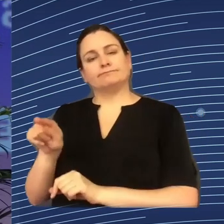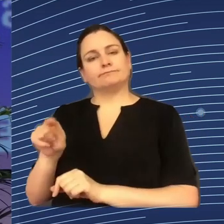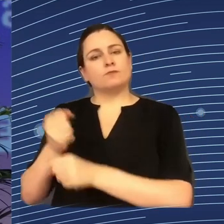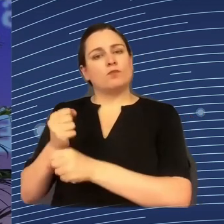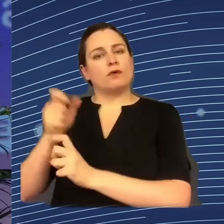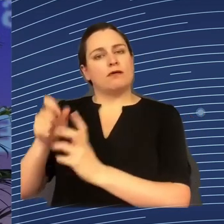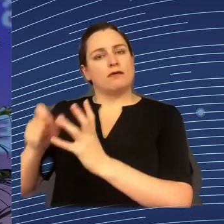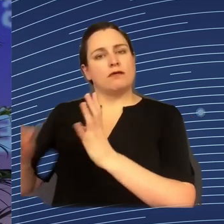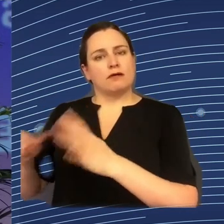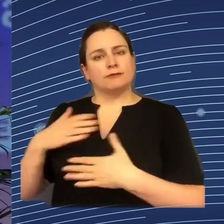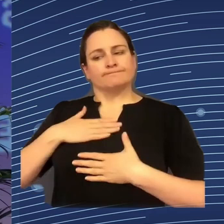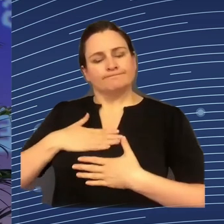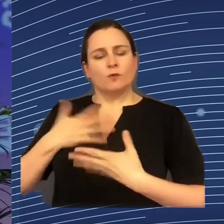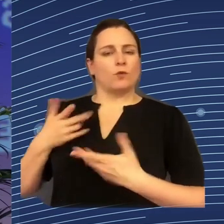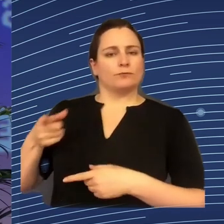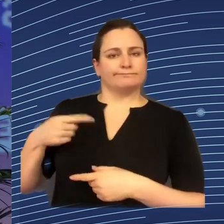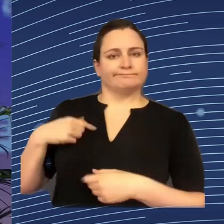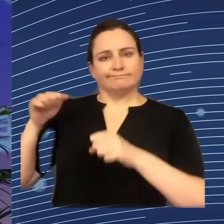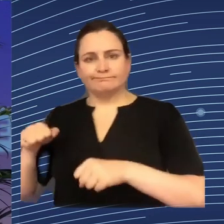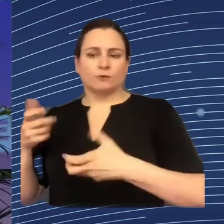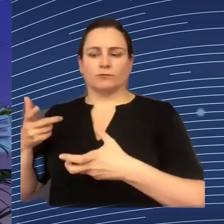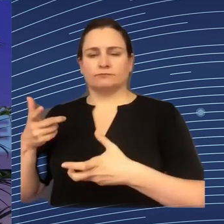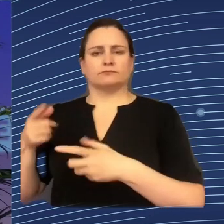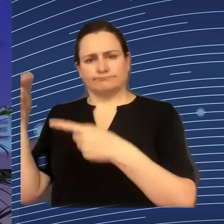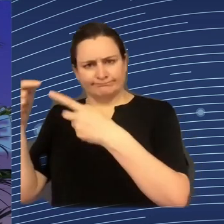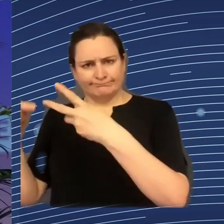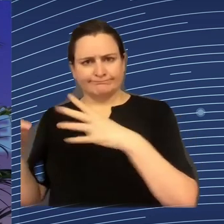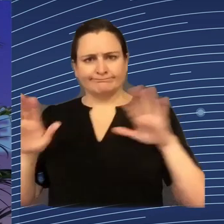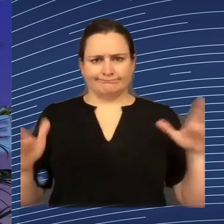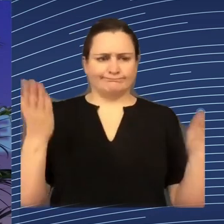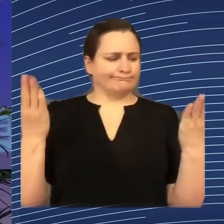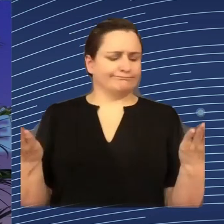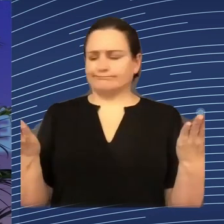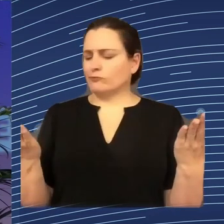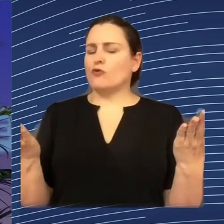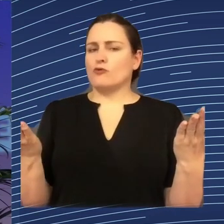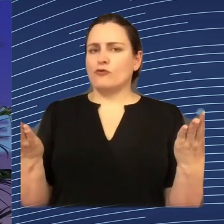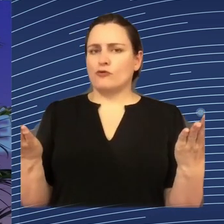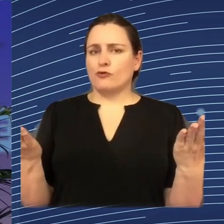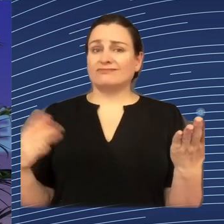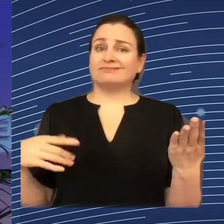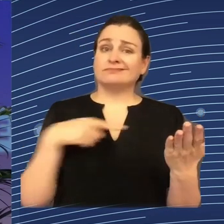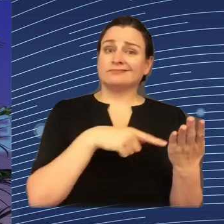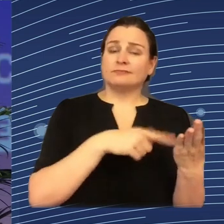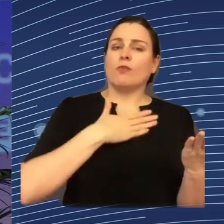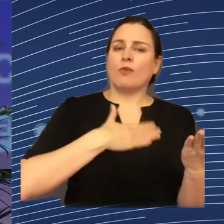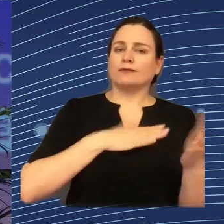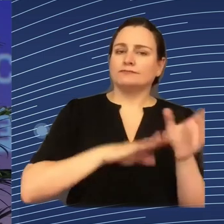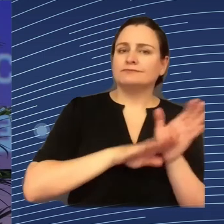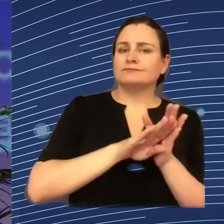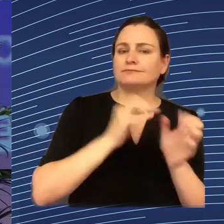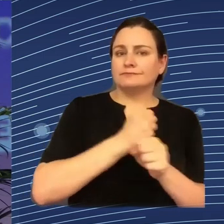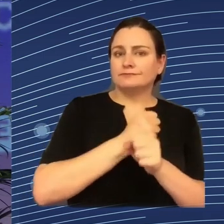I mean, the fact that employers are using the technology to improve productivity and to include some controlling